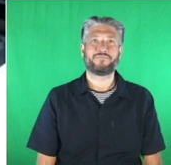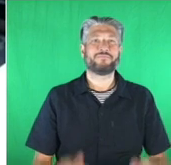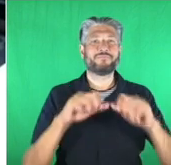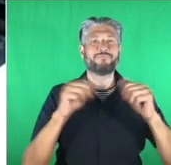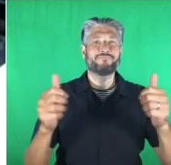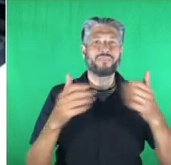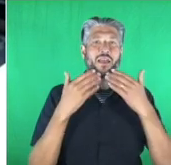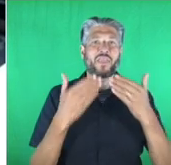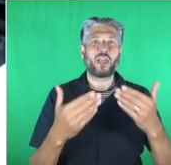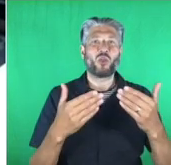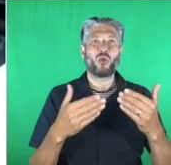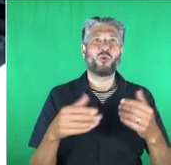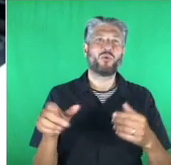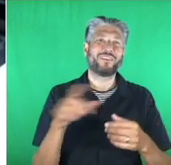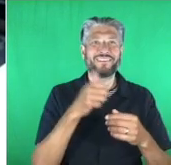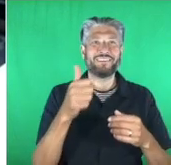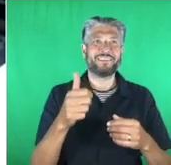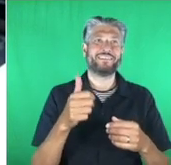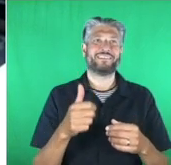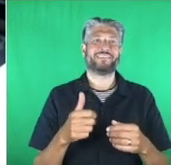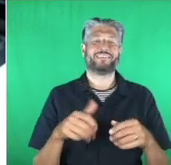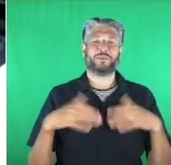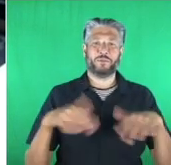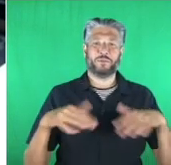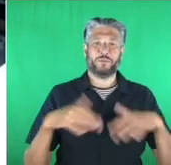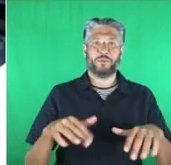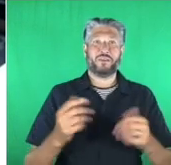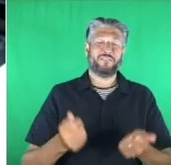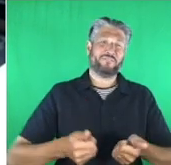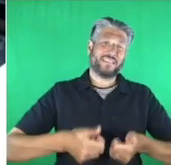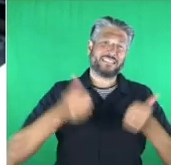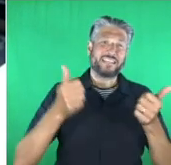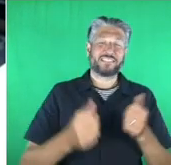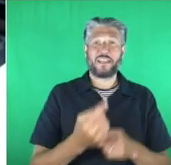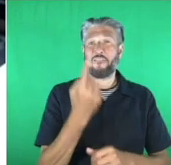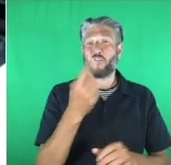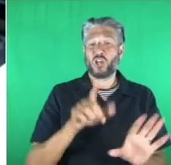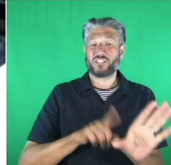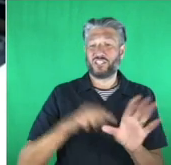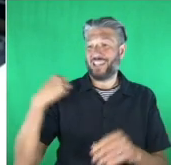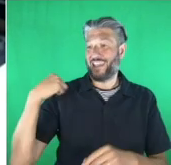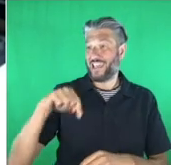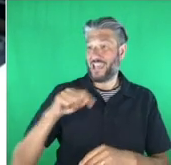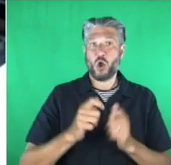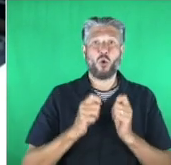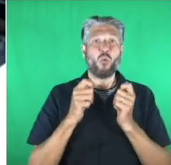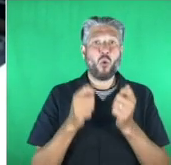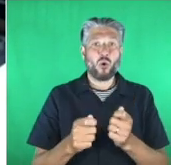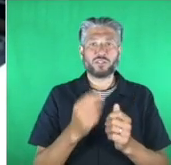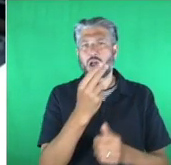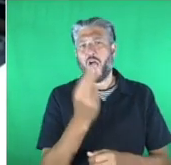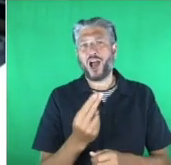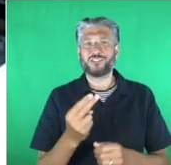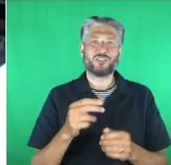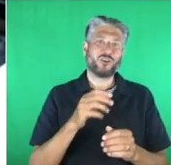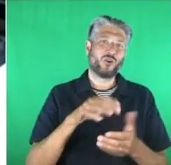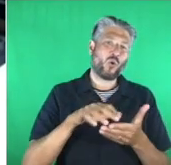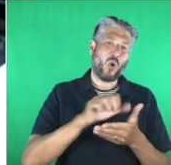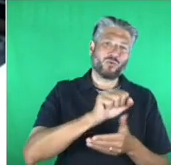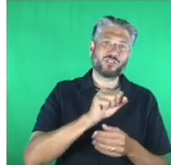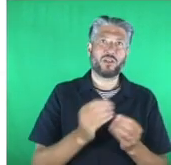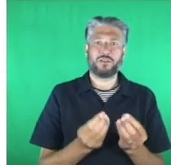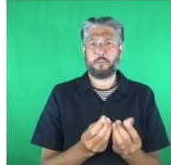it's been a fantastic first year for the arts and culture award we've had lots of entries and some amazing